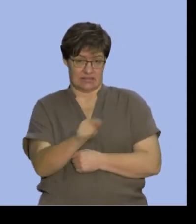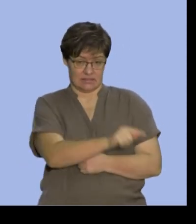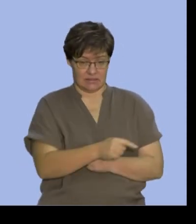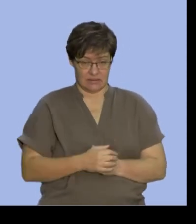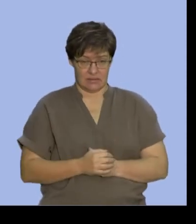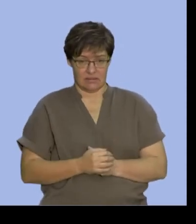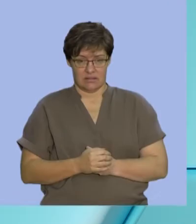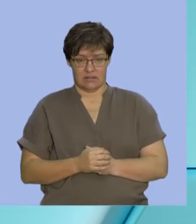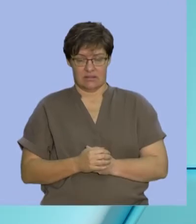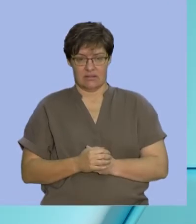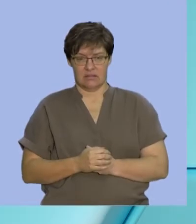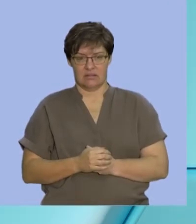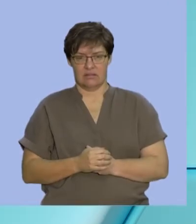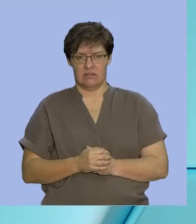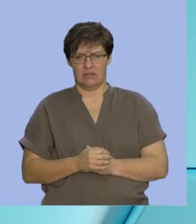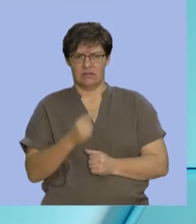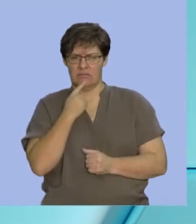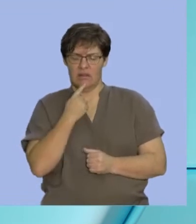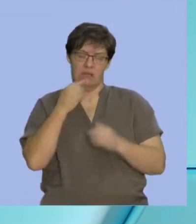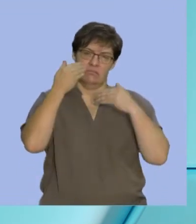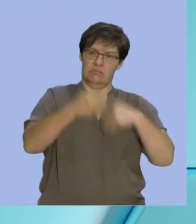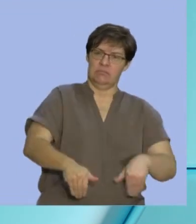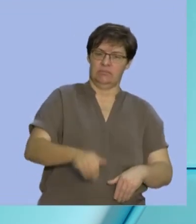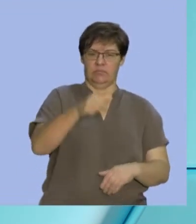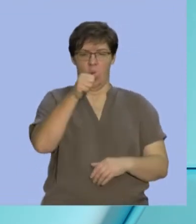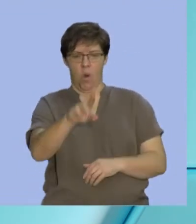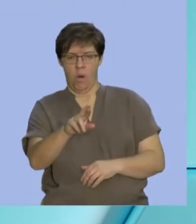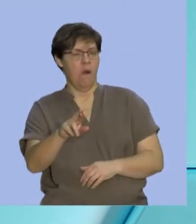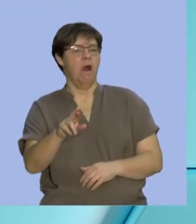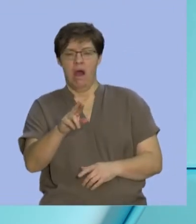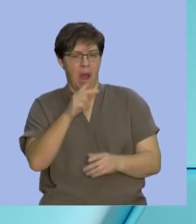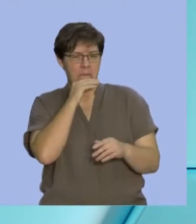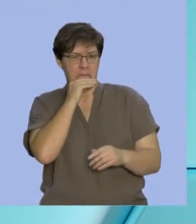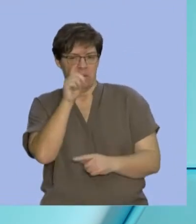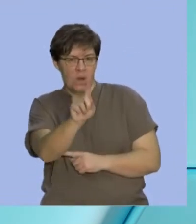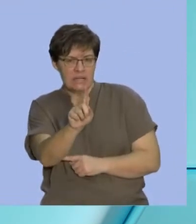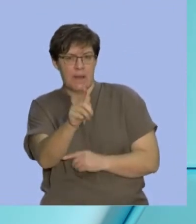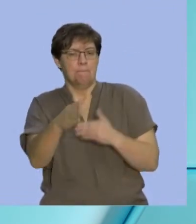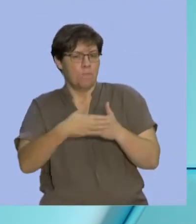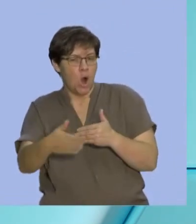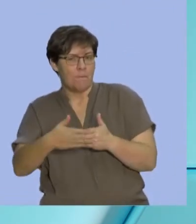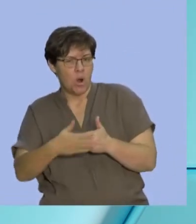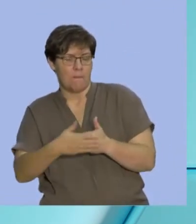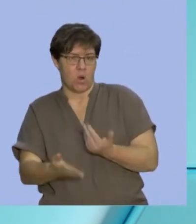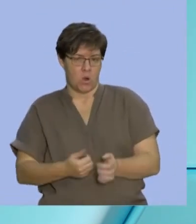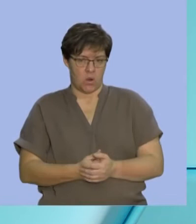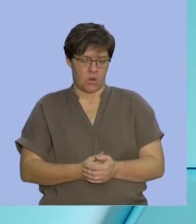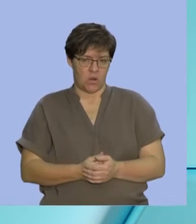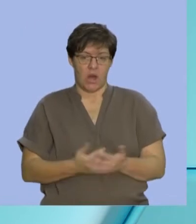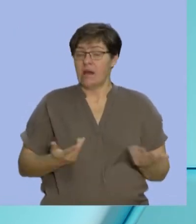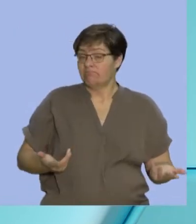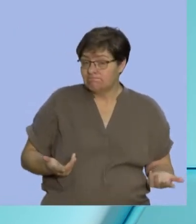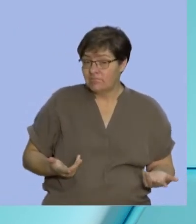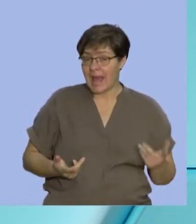Don't think that OR is restrictive. OR means more. It means more. It can be in